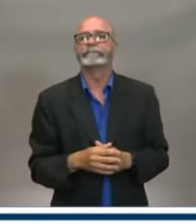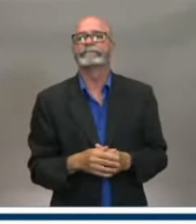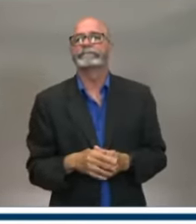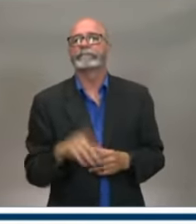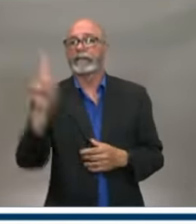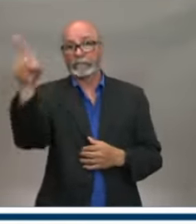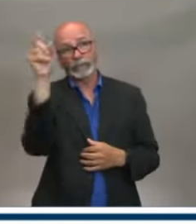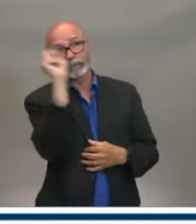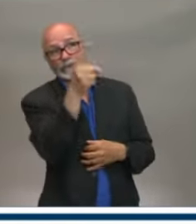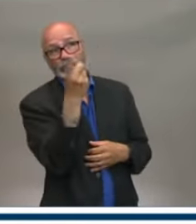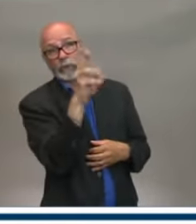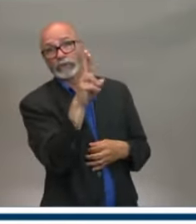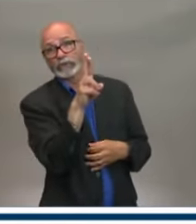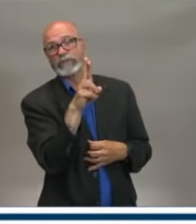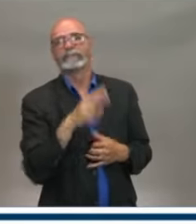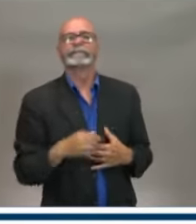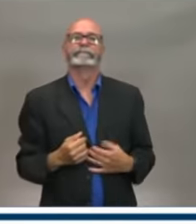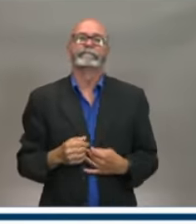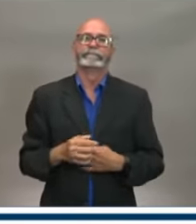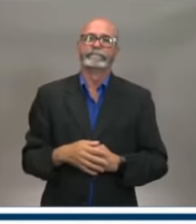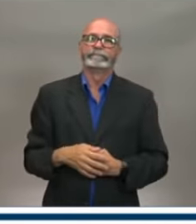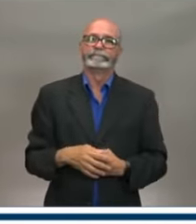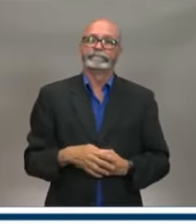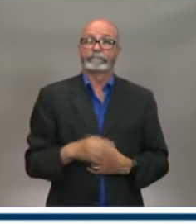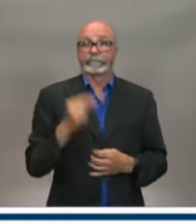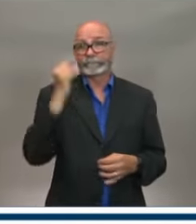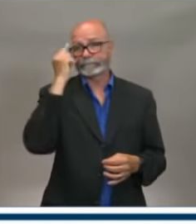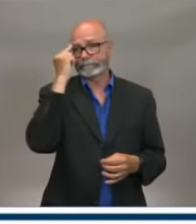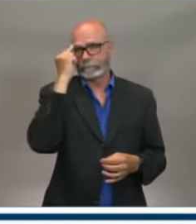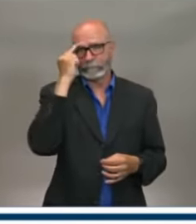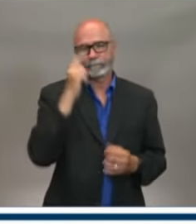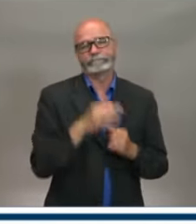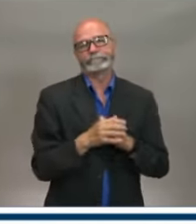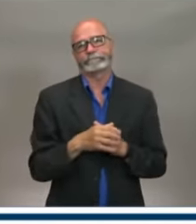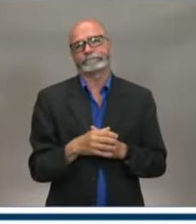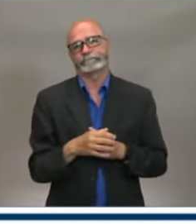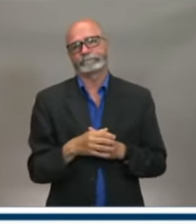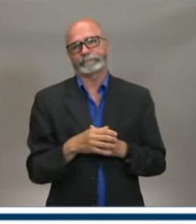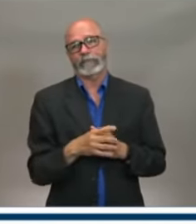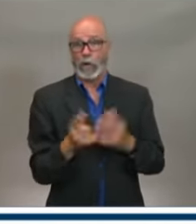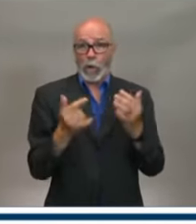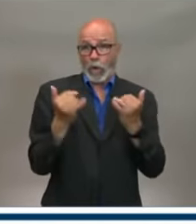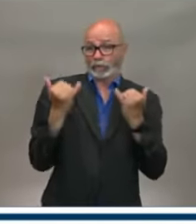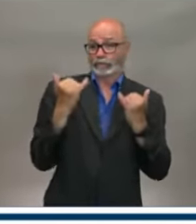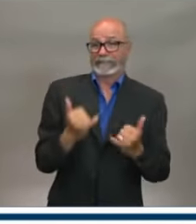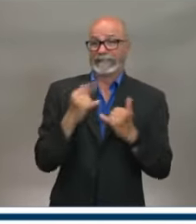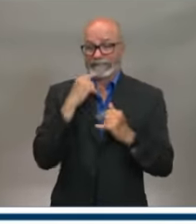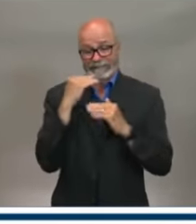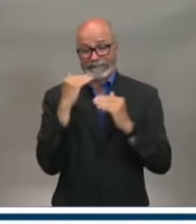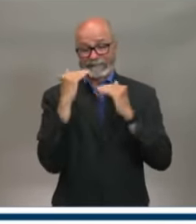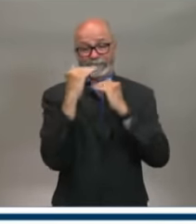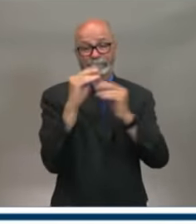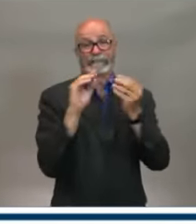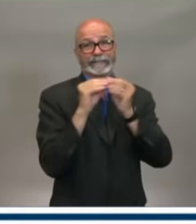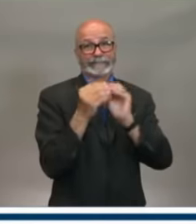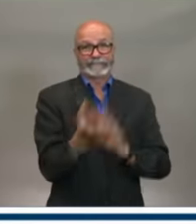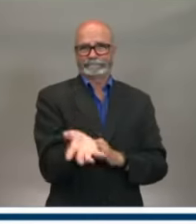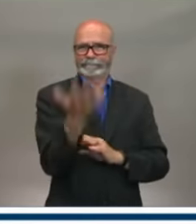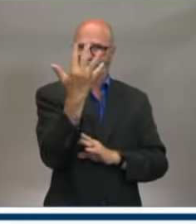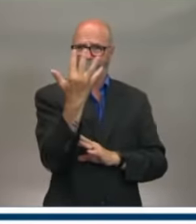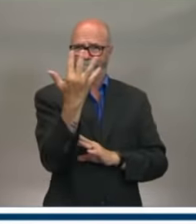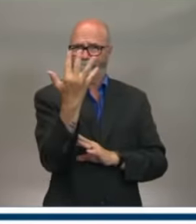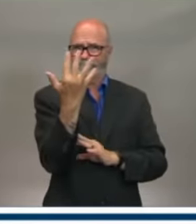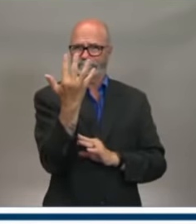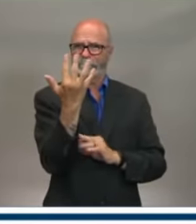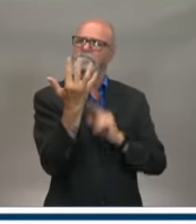already asked about when you might be able to relax the five maximum number. I'd like to take it a different tact and say,